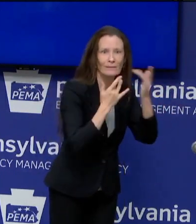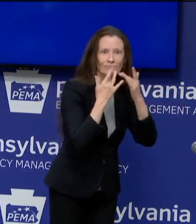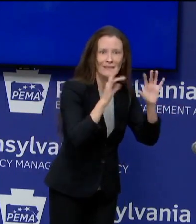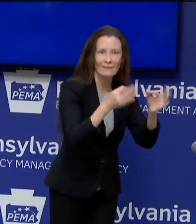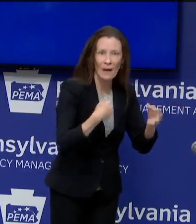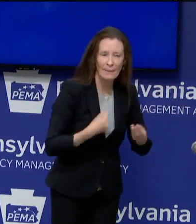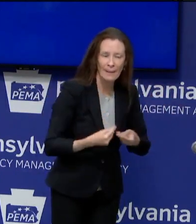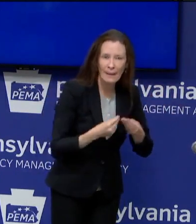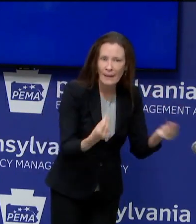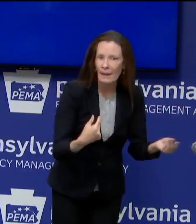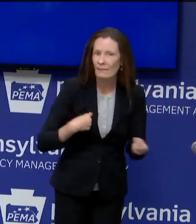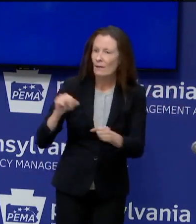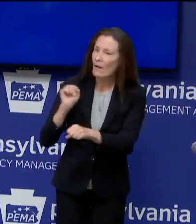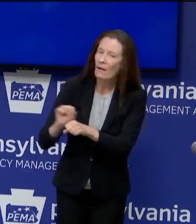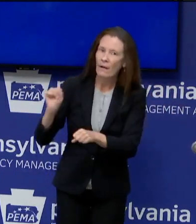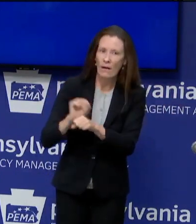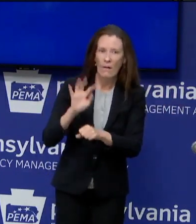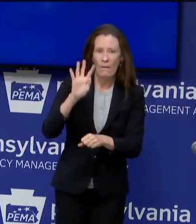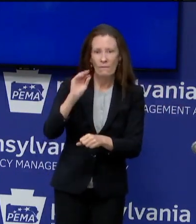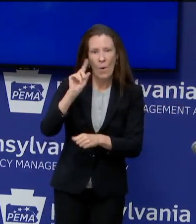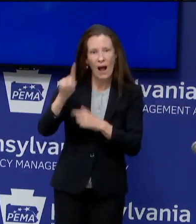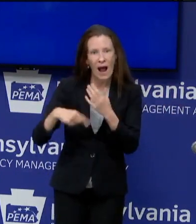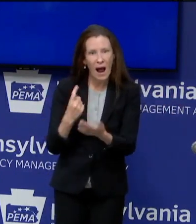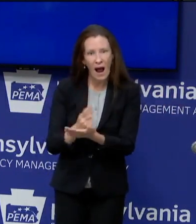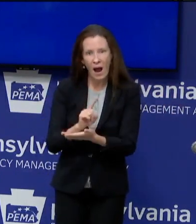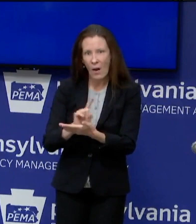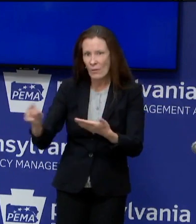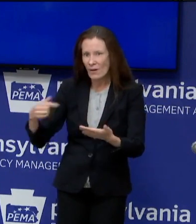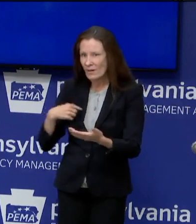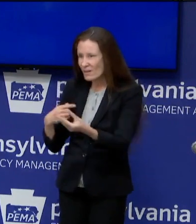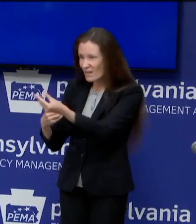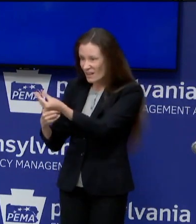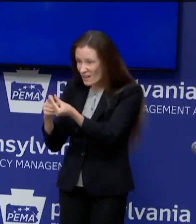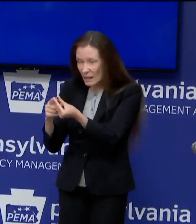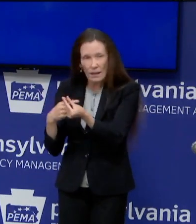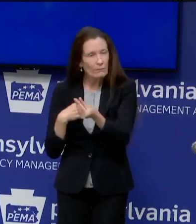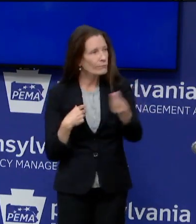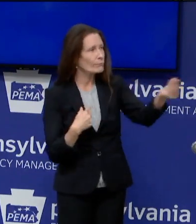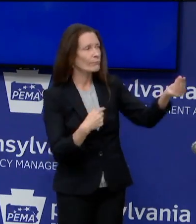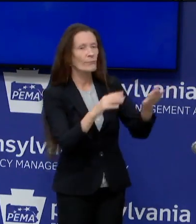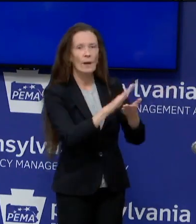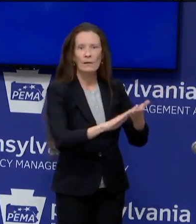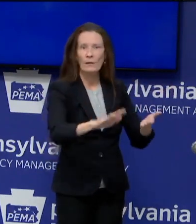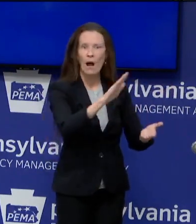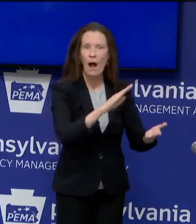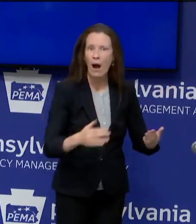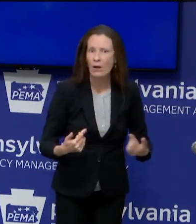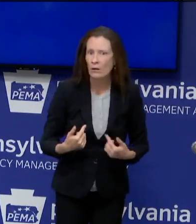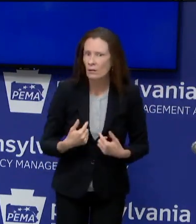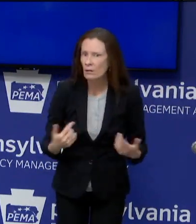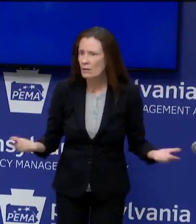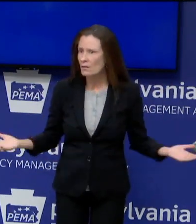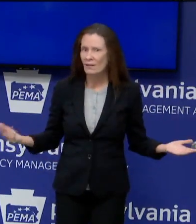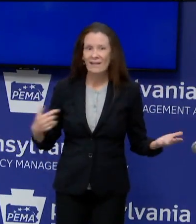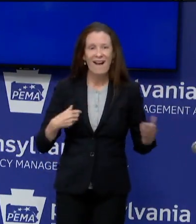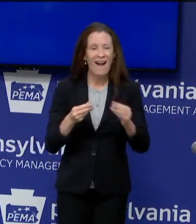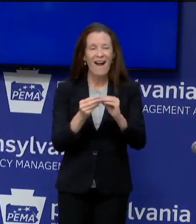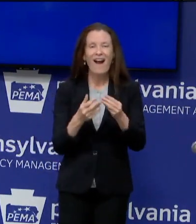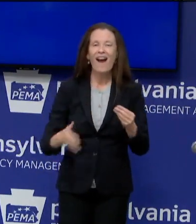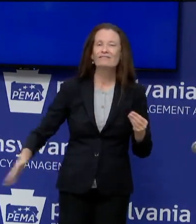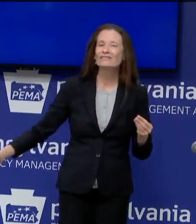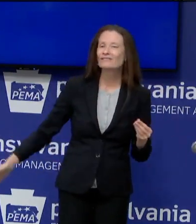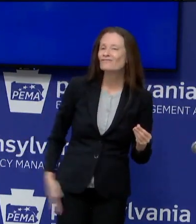wage to be able to afford my college education. I was not one of these kids that was using those dollars to be able to buy the next Nintendo game.